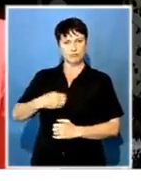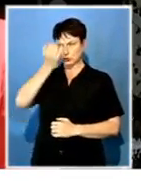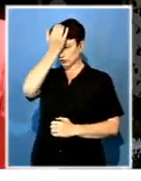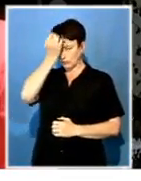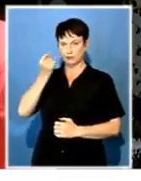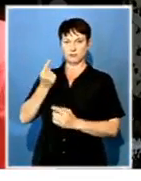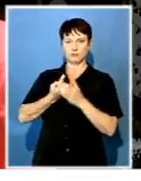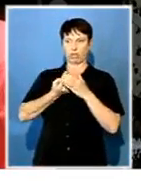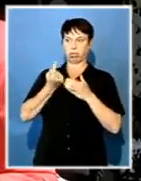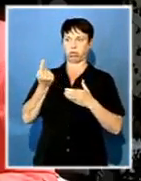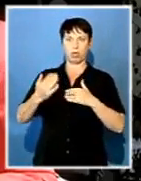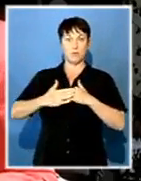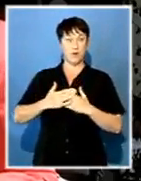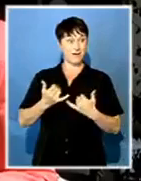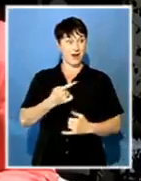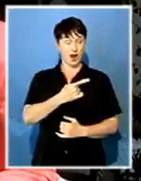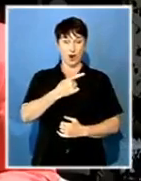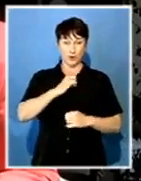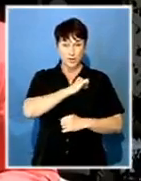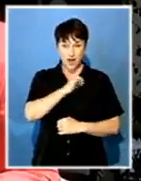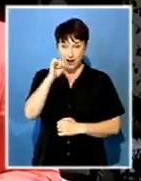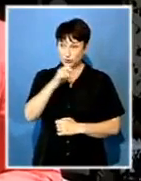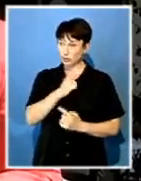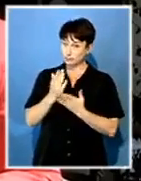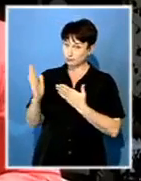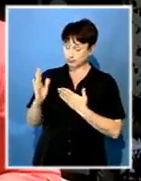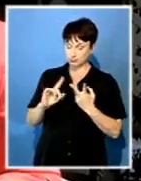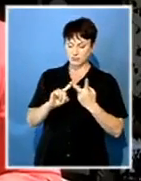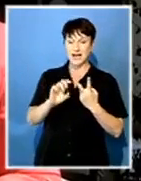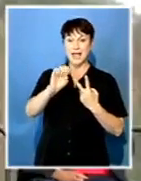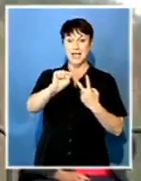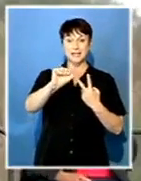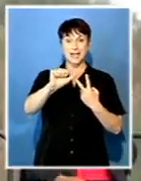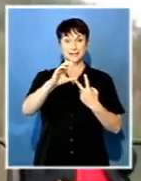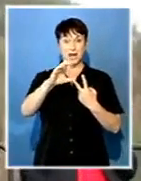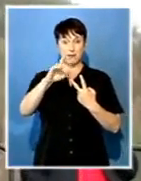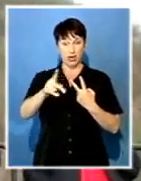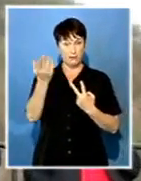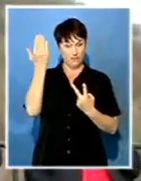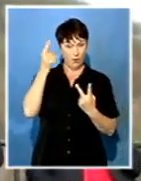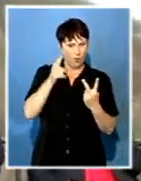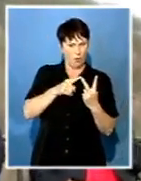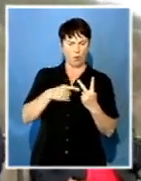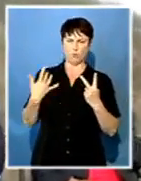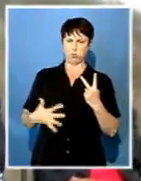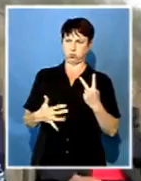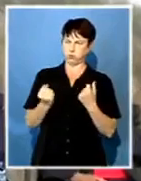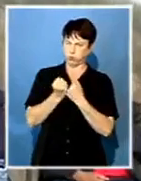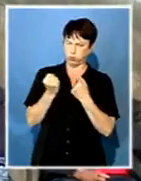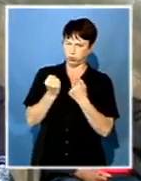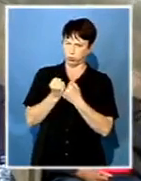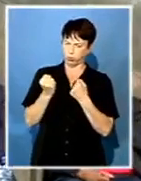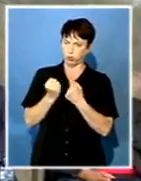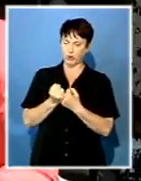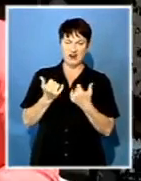Kassatu's vote of no confidence follows that of the SACP, his biggest and most loyal